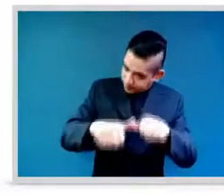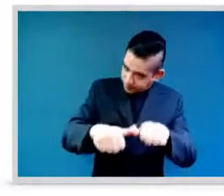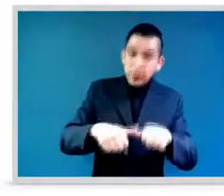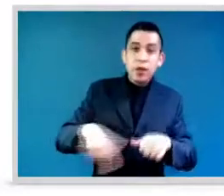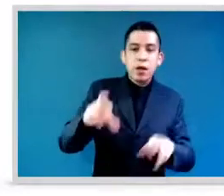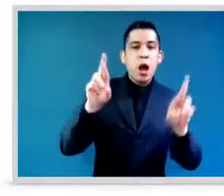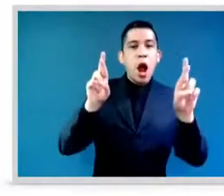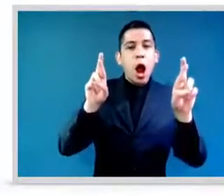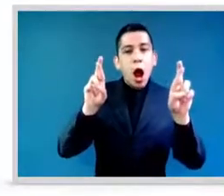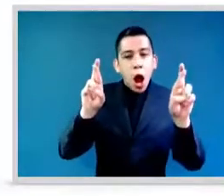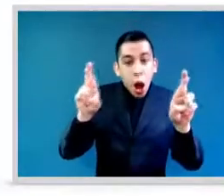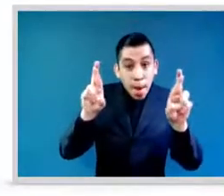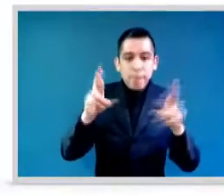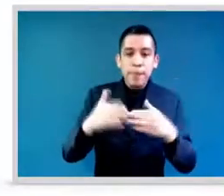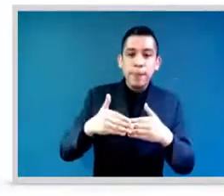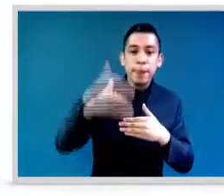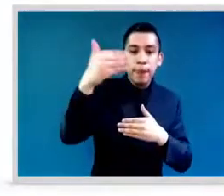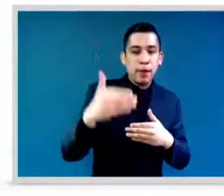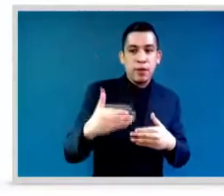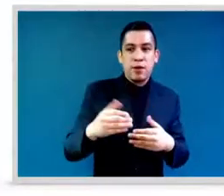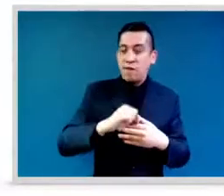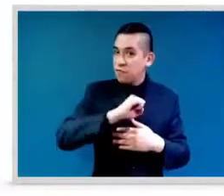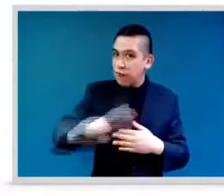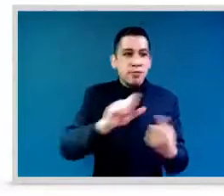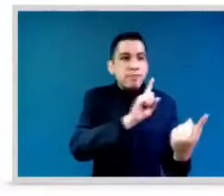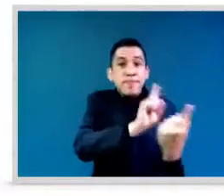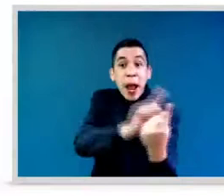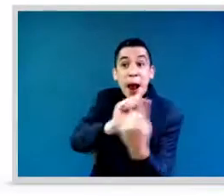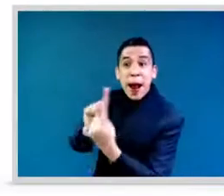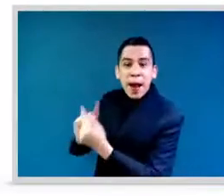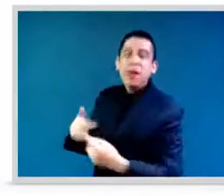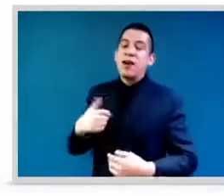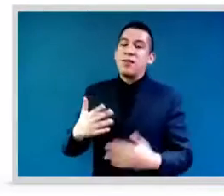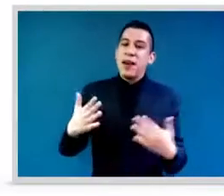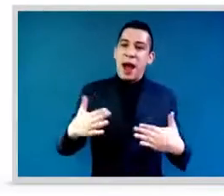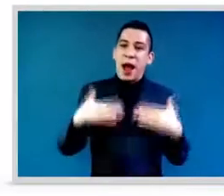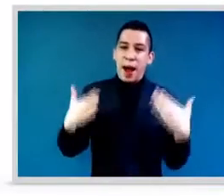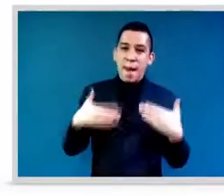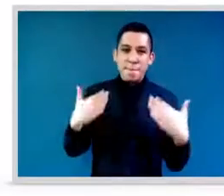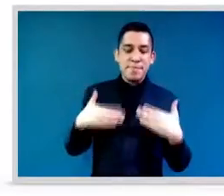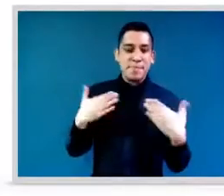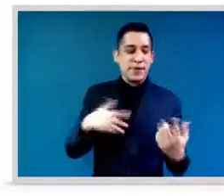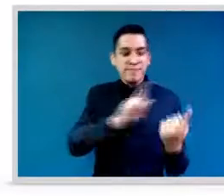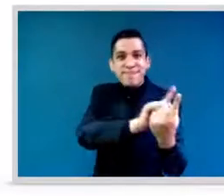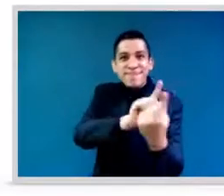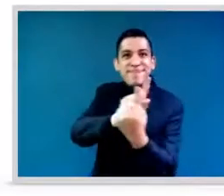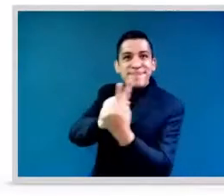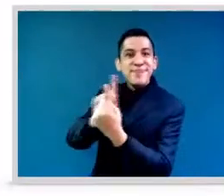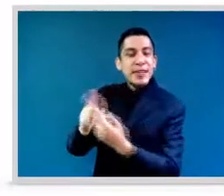It's really been a pleasure. Thank you for bearing with us through technical difficulties and I